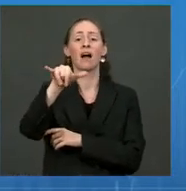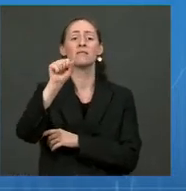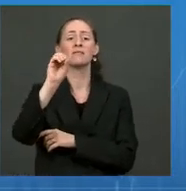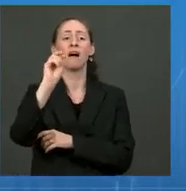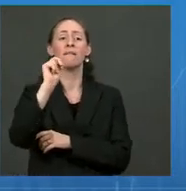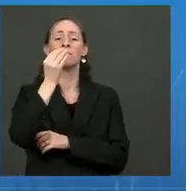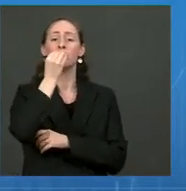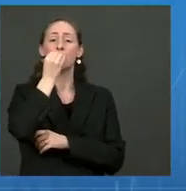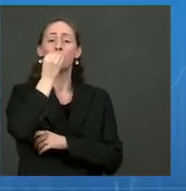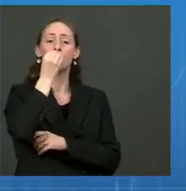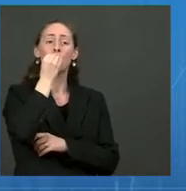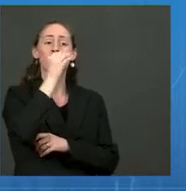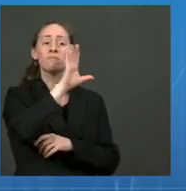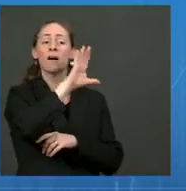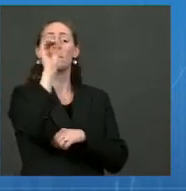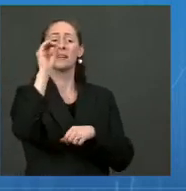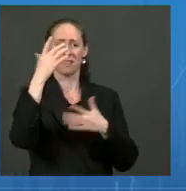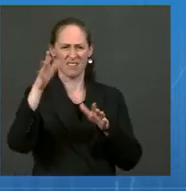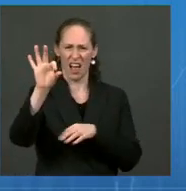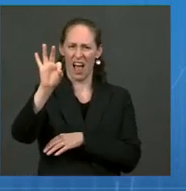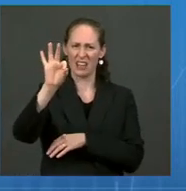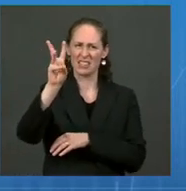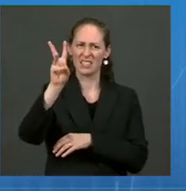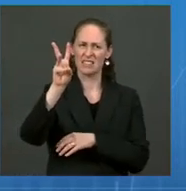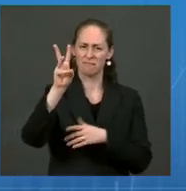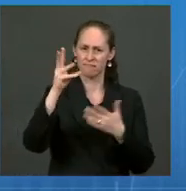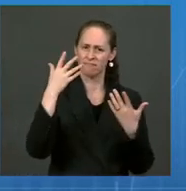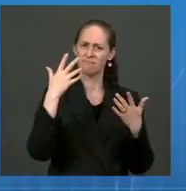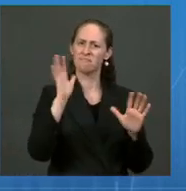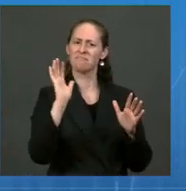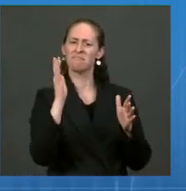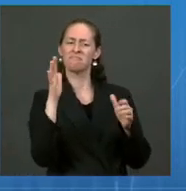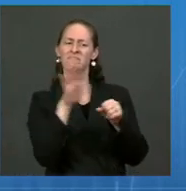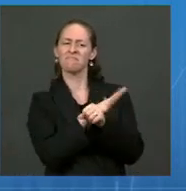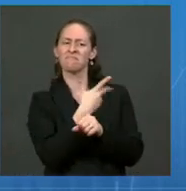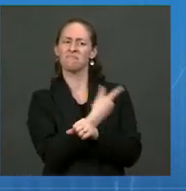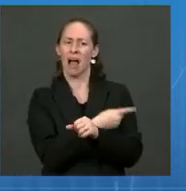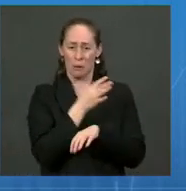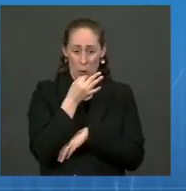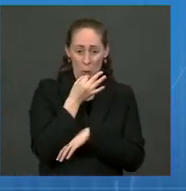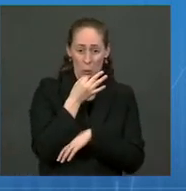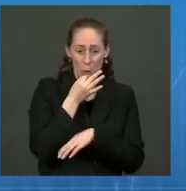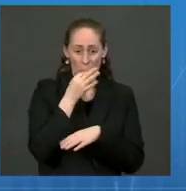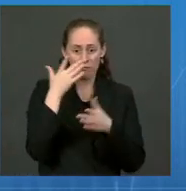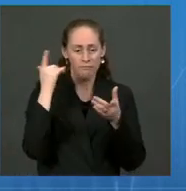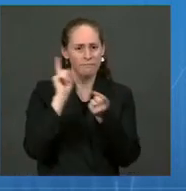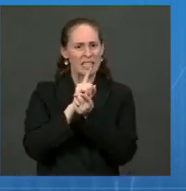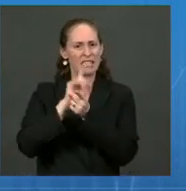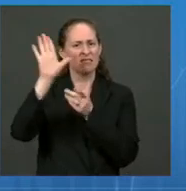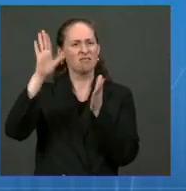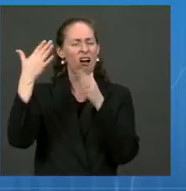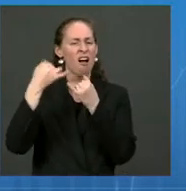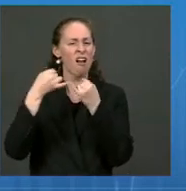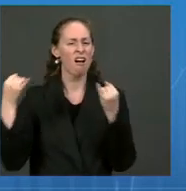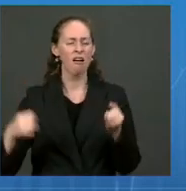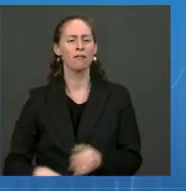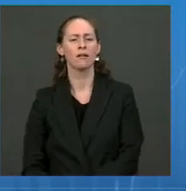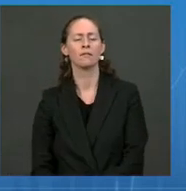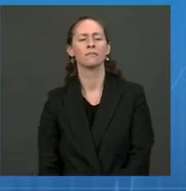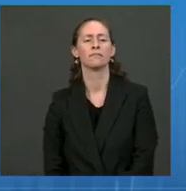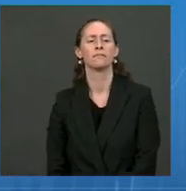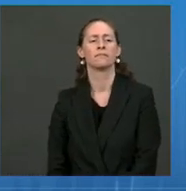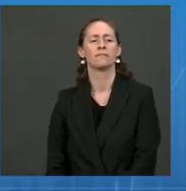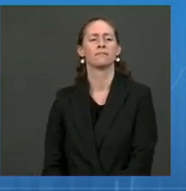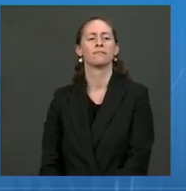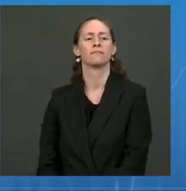with still days to go before their deadline next week. The other piece of this is that vaccination requirements